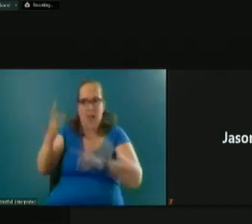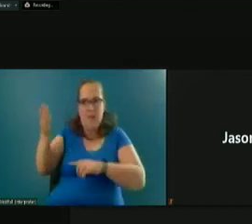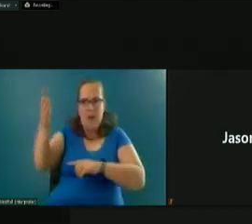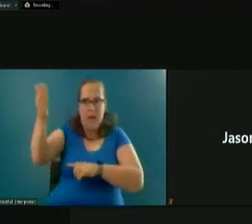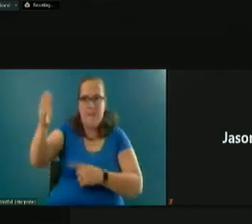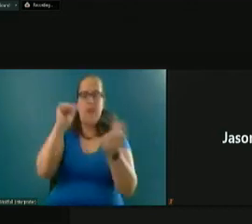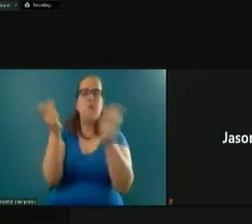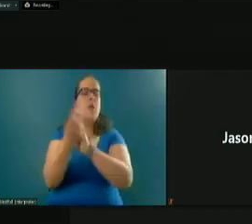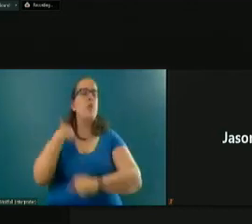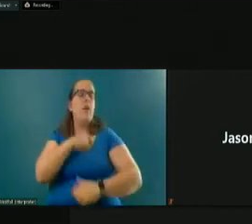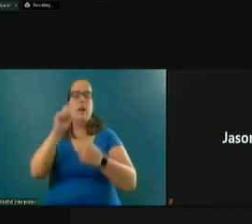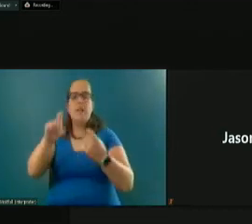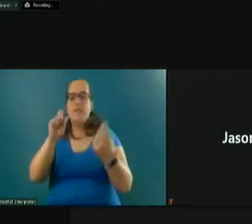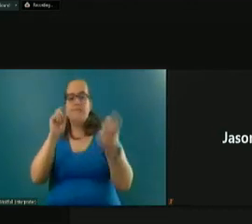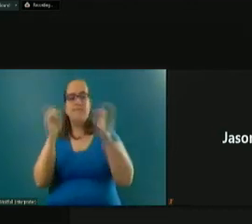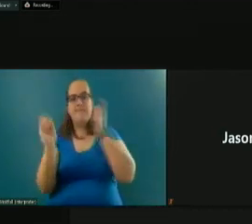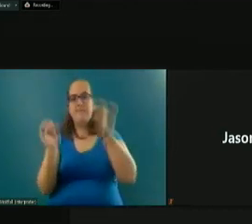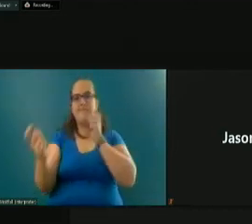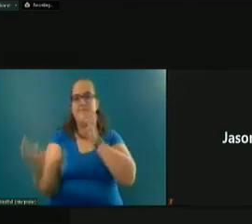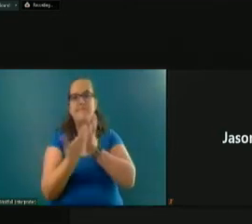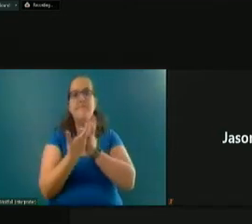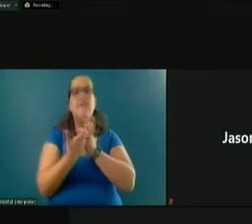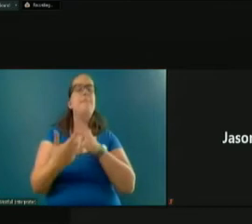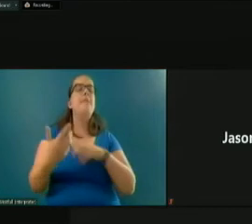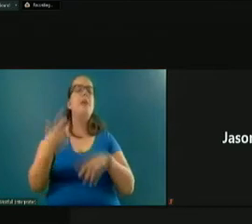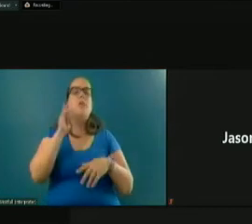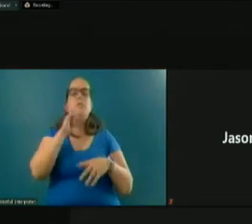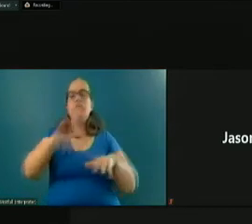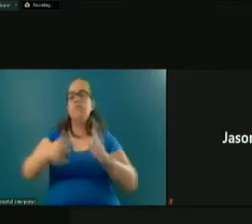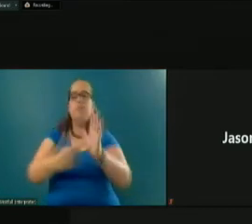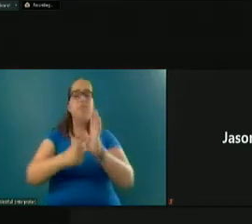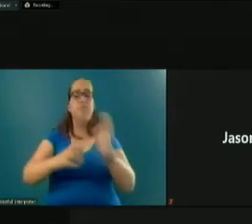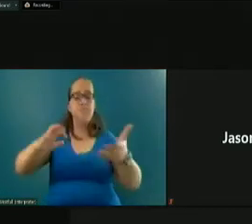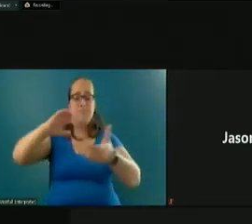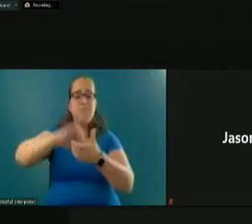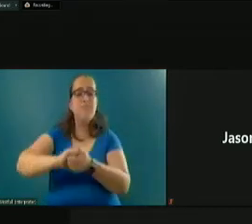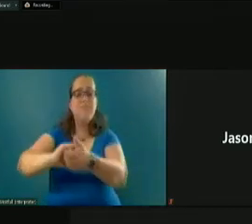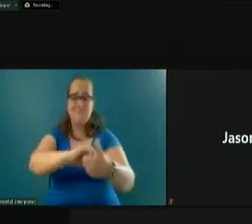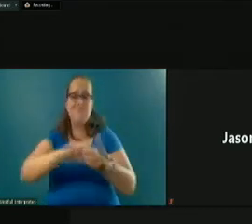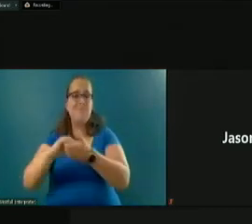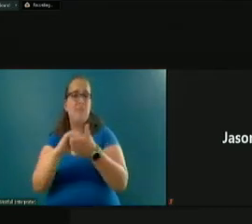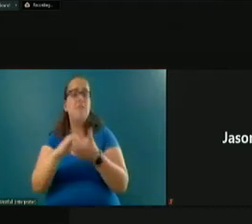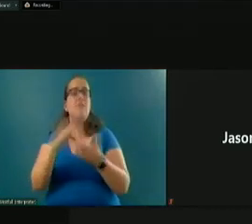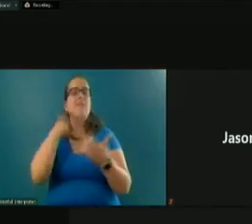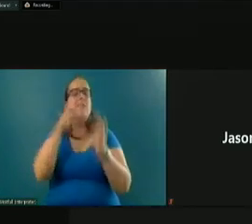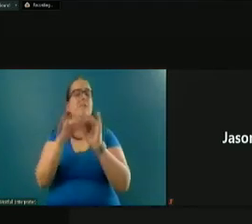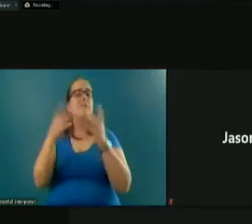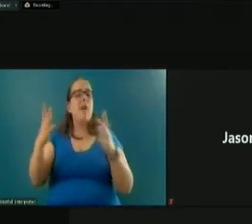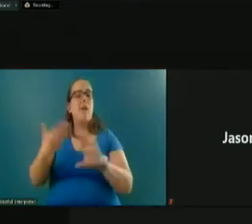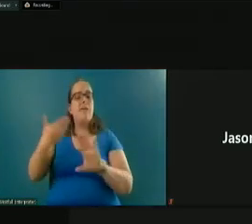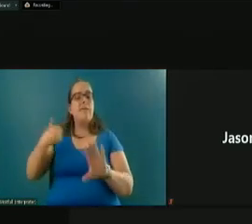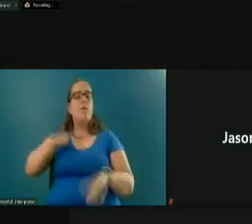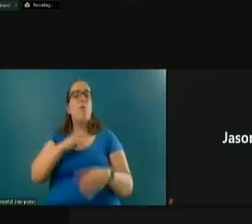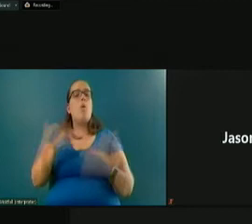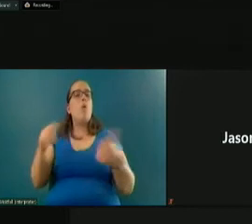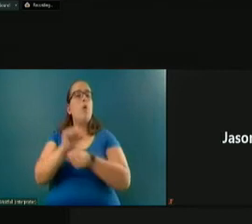to adapt to. It's going to take collaboration and partnerships. As I mentioned previously, we currently work